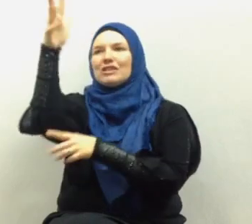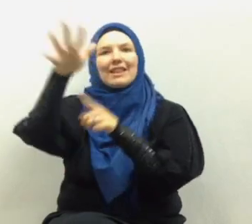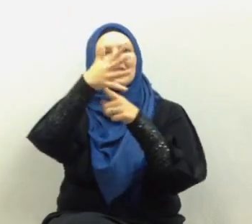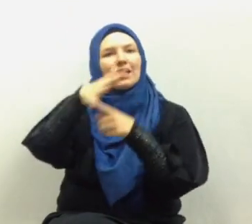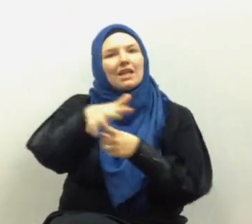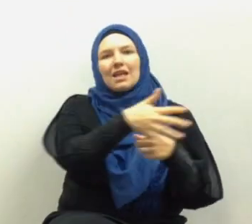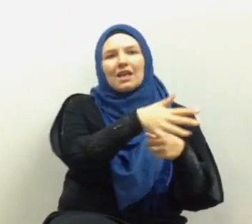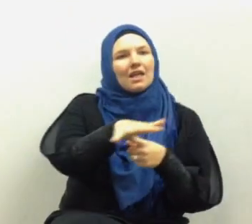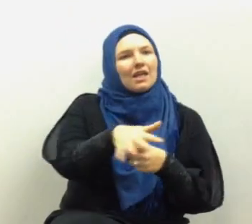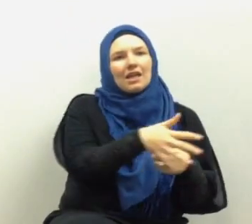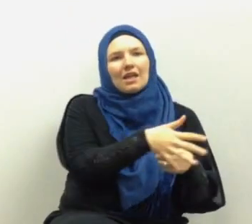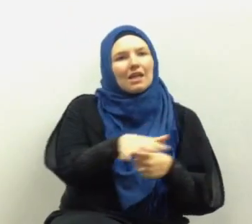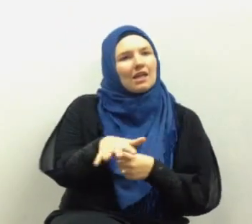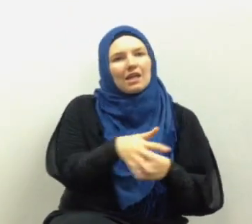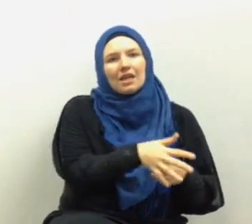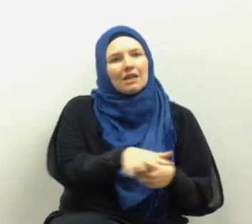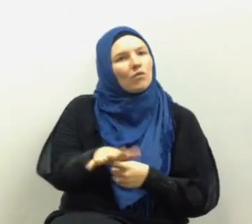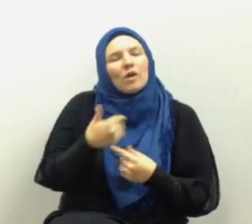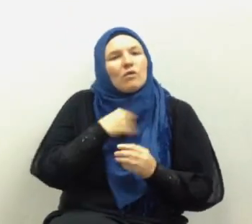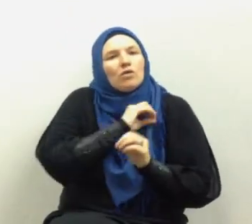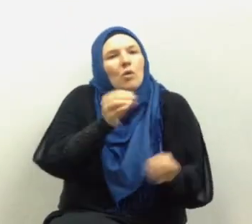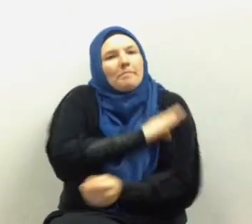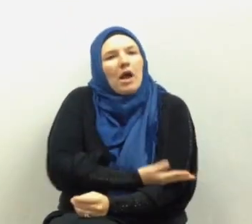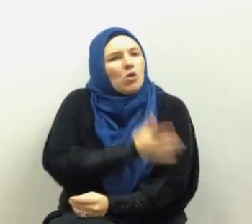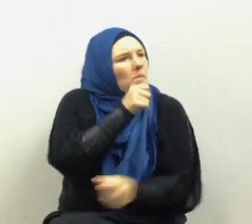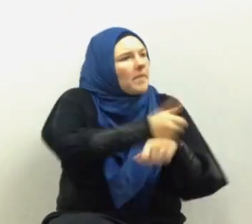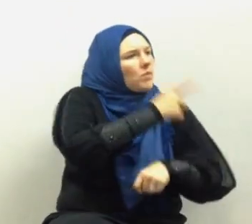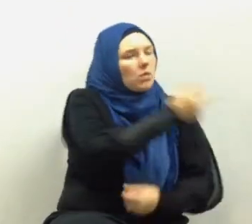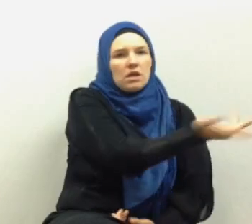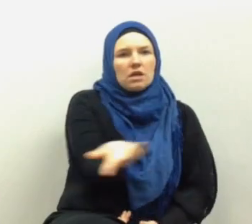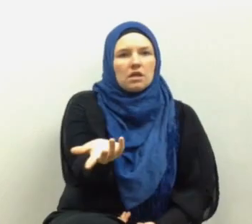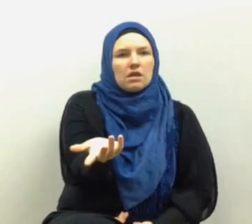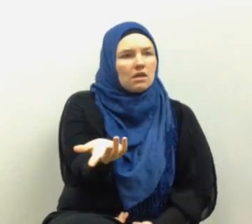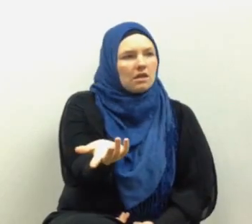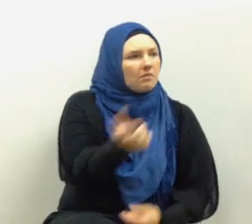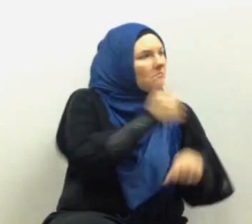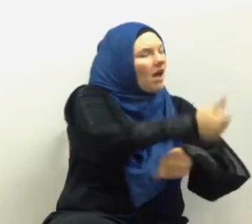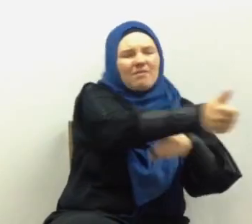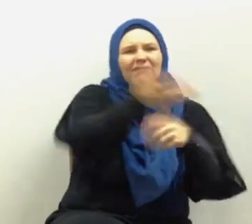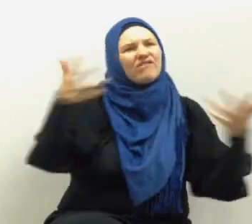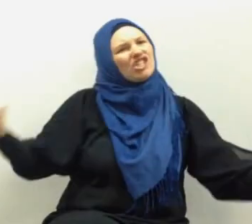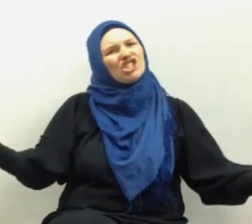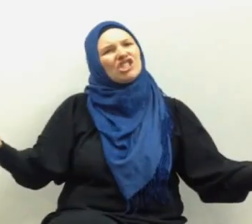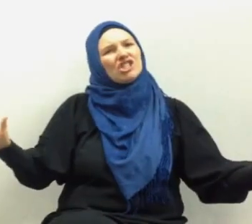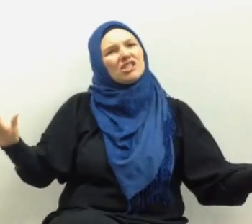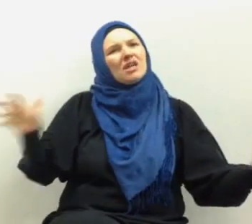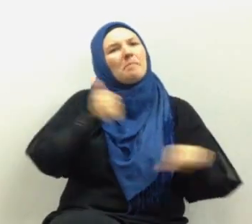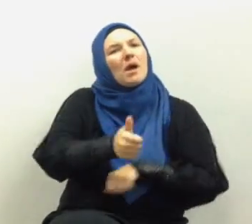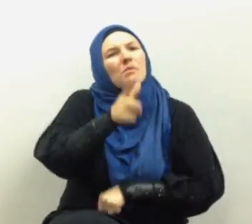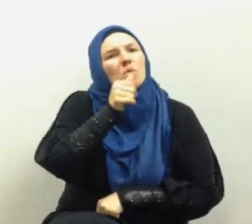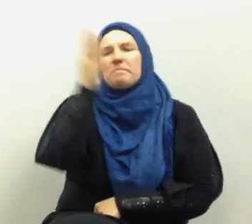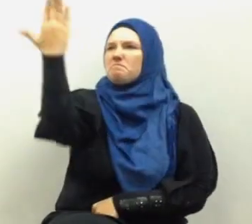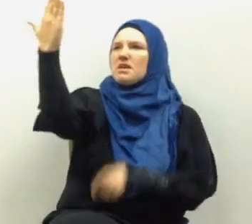we have no power whom should we blame we should look ourselves in